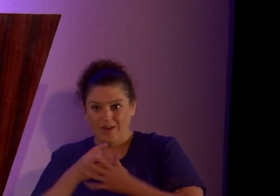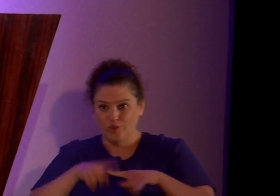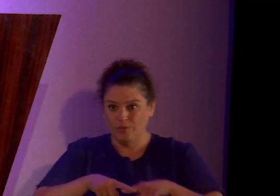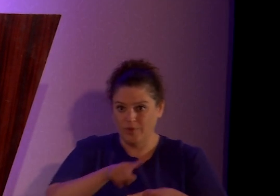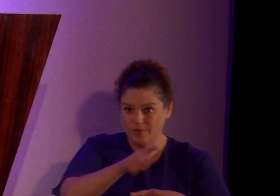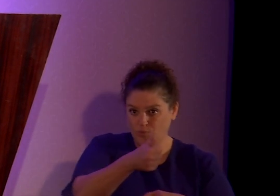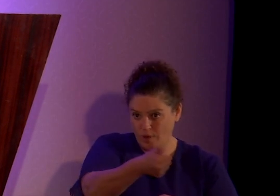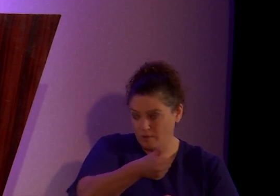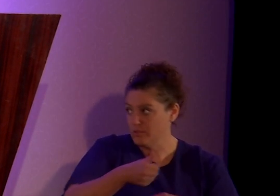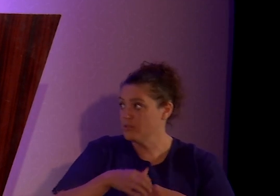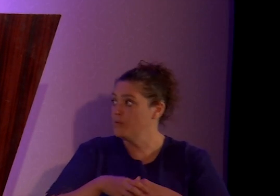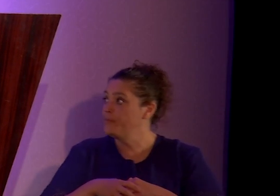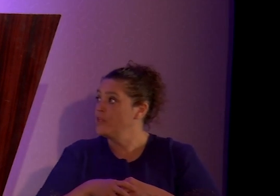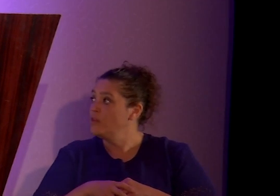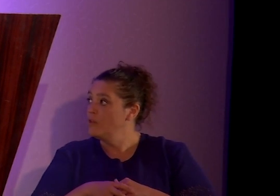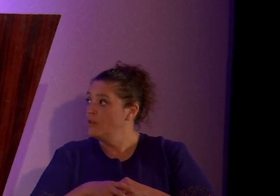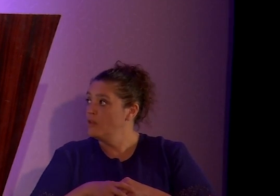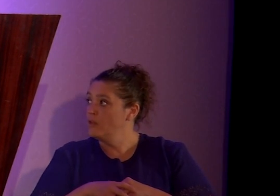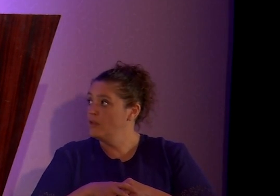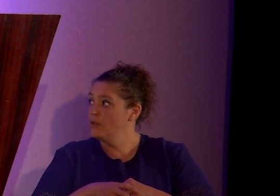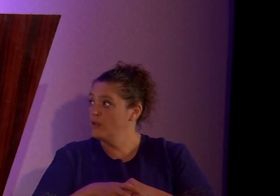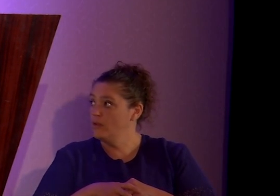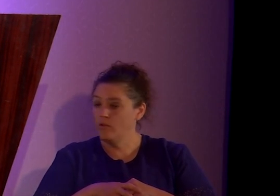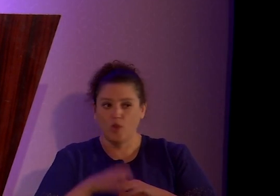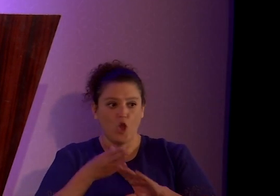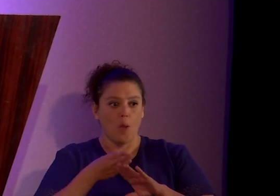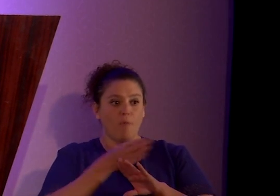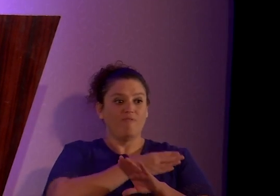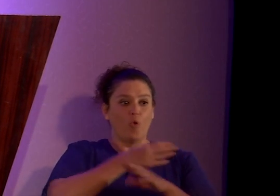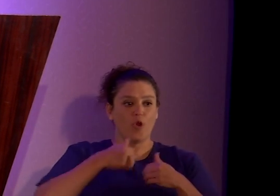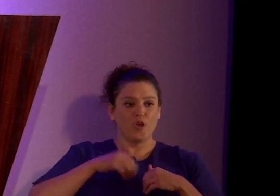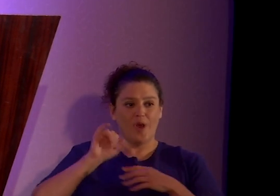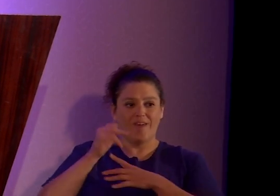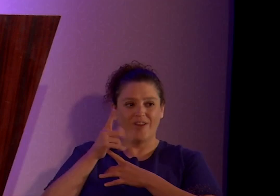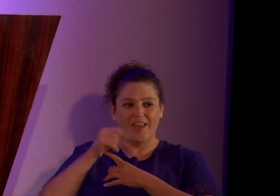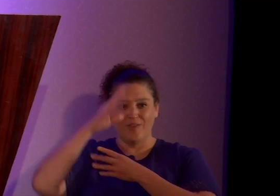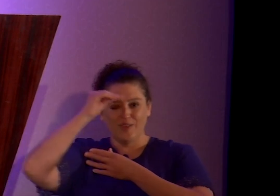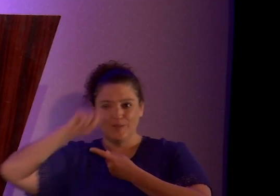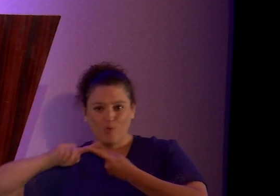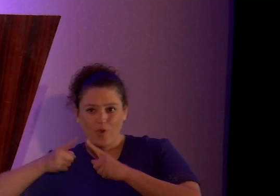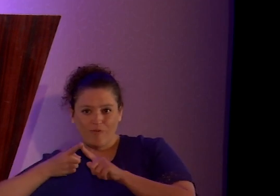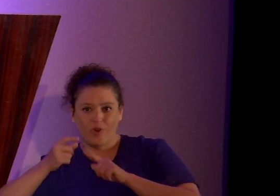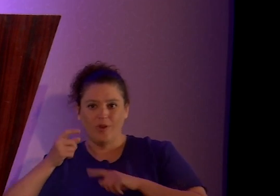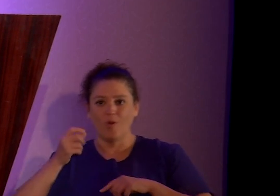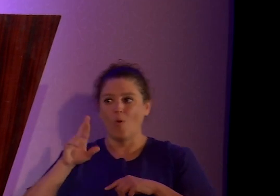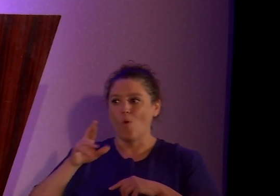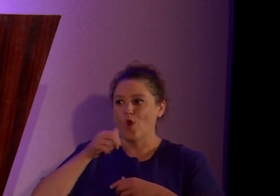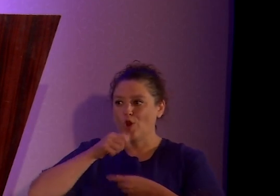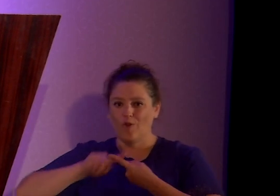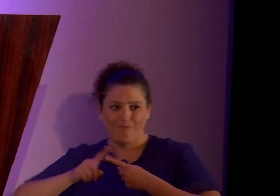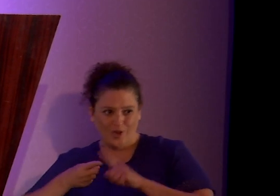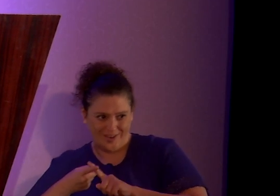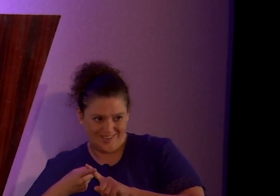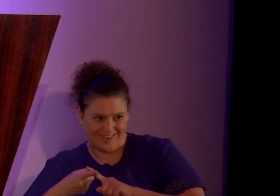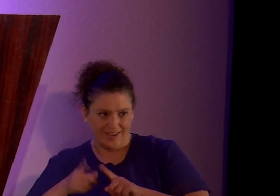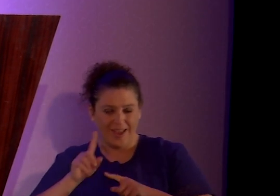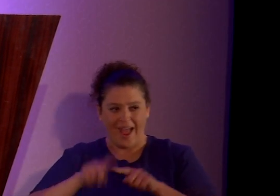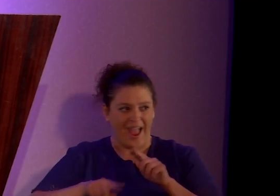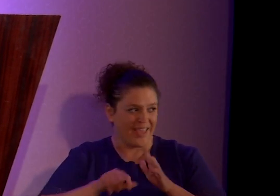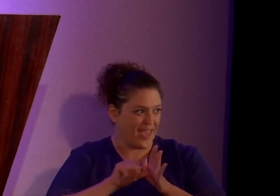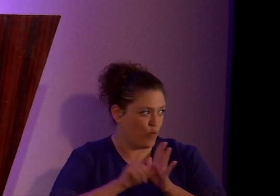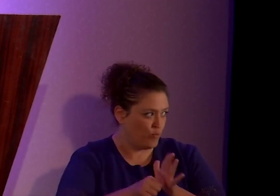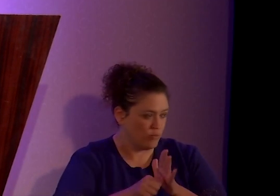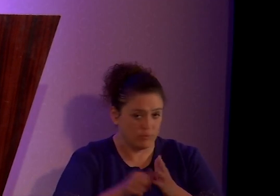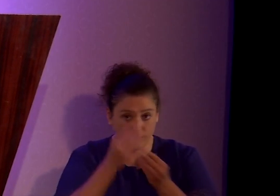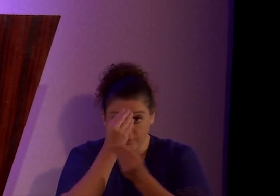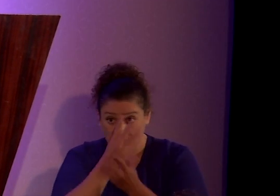before you have an atheist boyfriend or girlfriend. I cannot stress this enough that if you